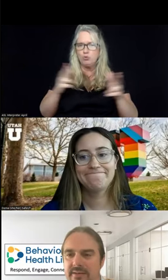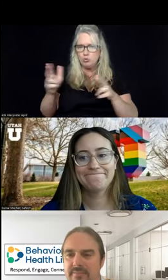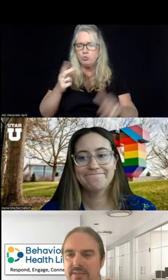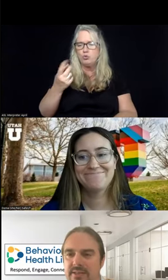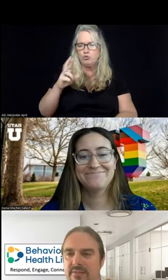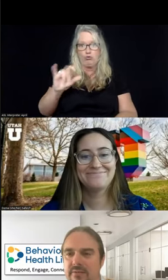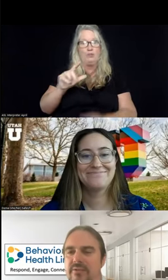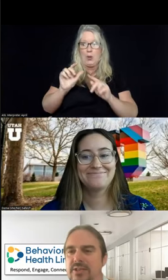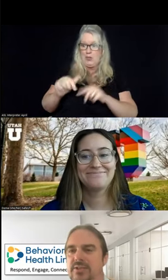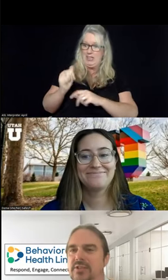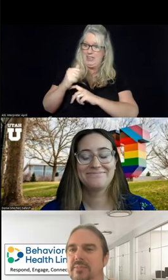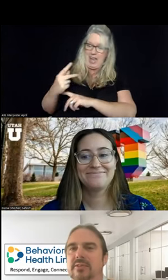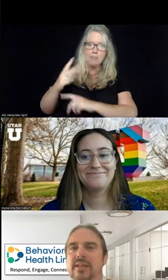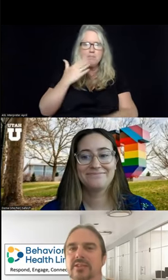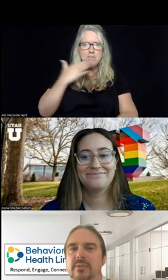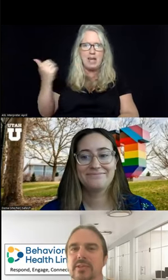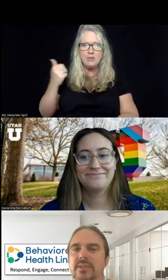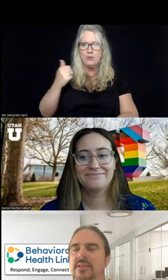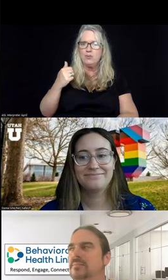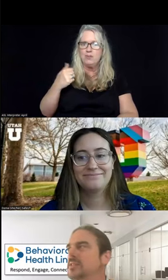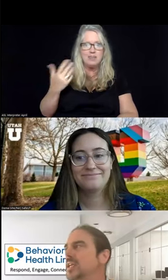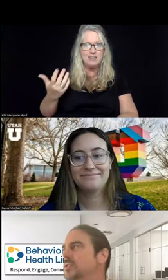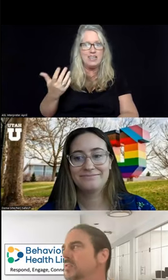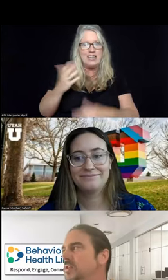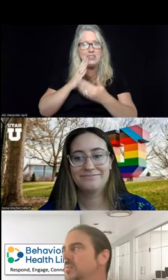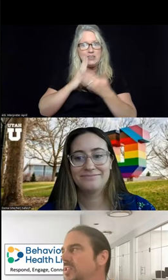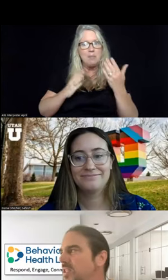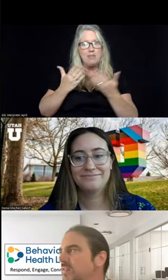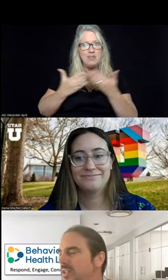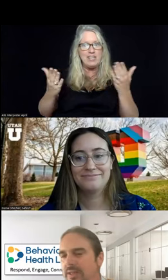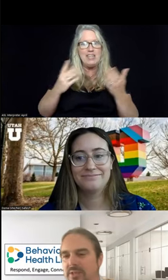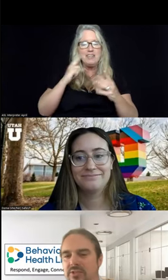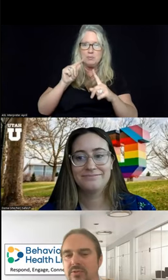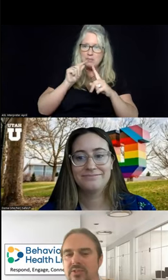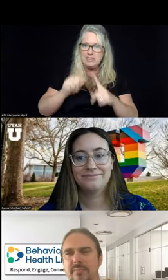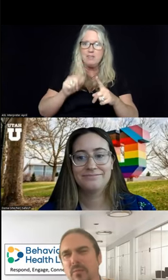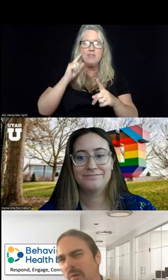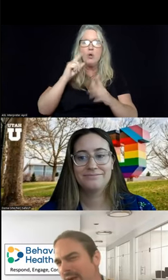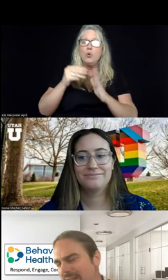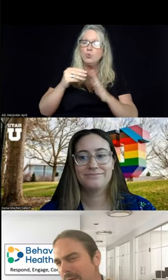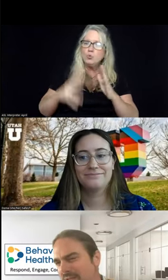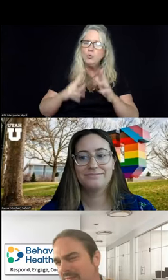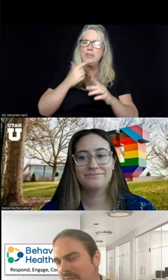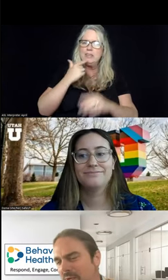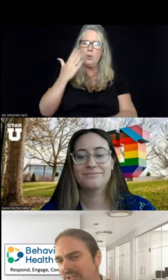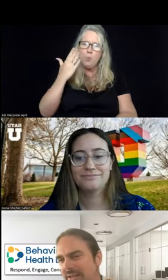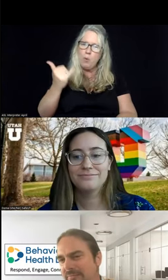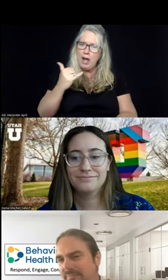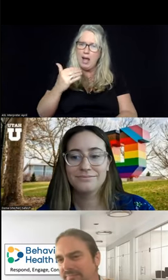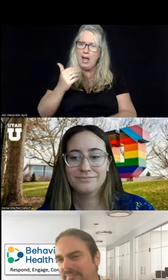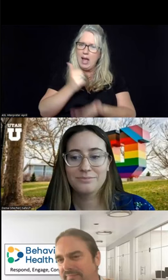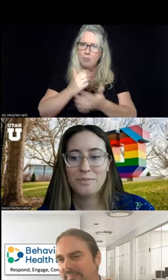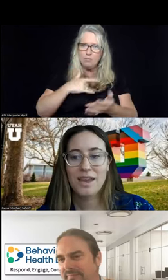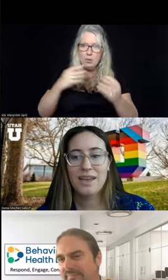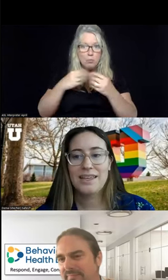even better. Do you have reflections on some of the things you've heard specifically some of the students say about why it helps them feel more safe?